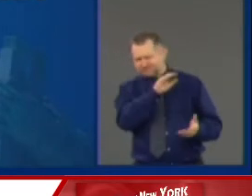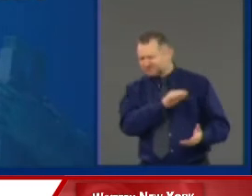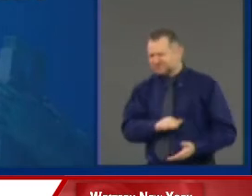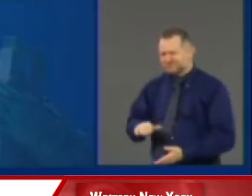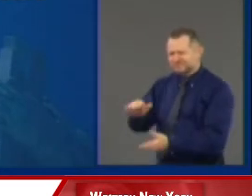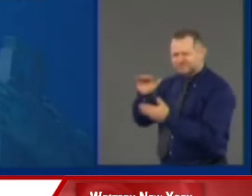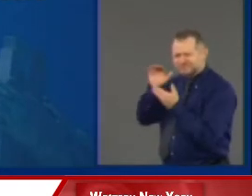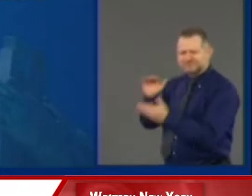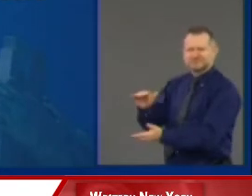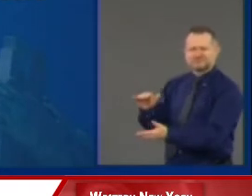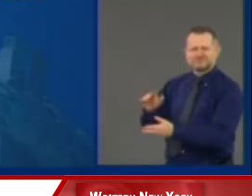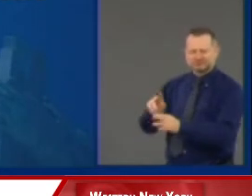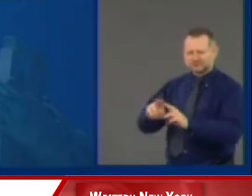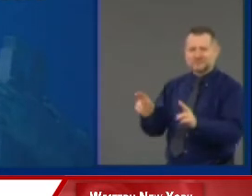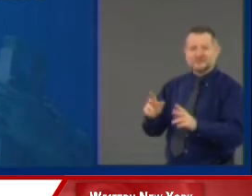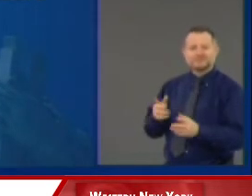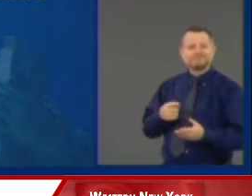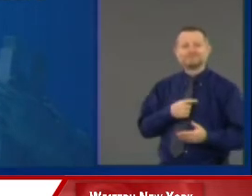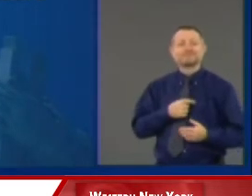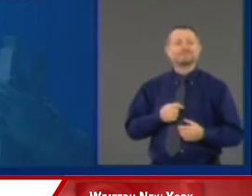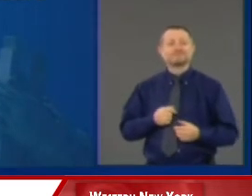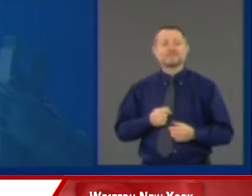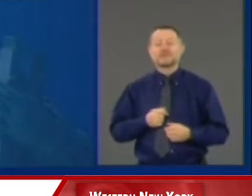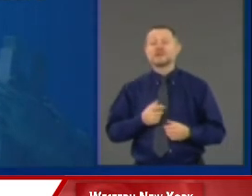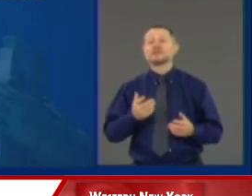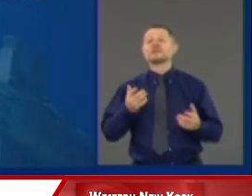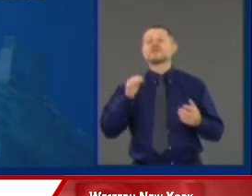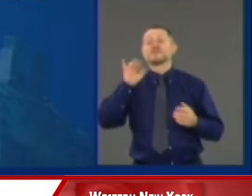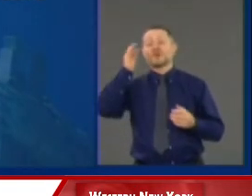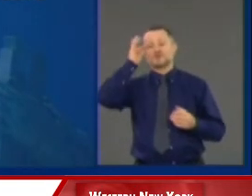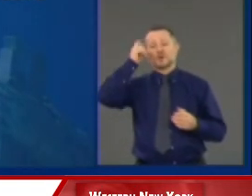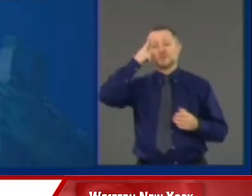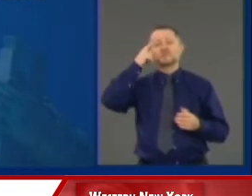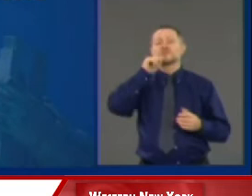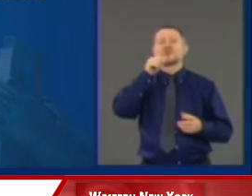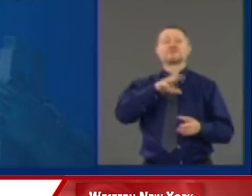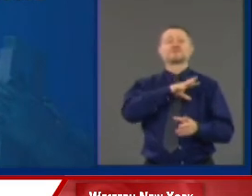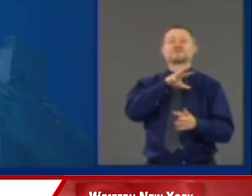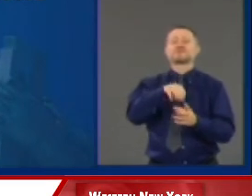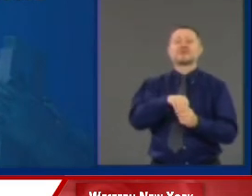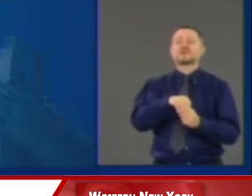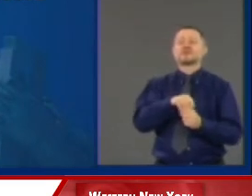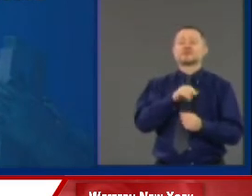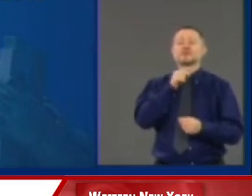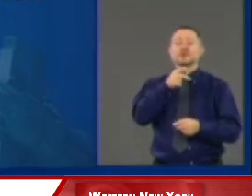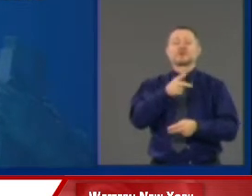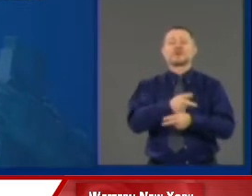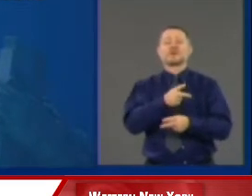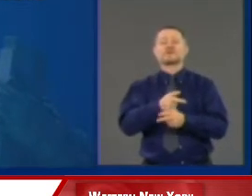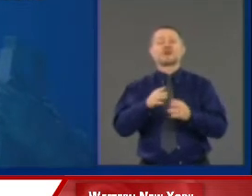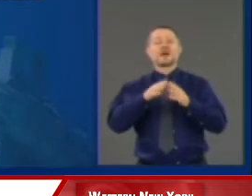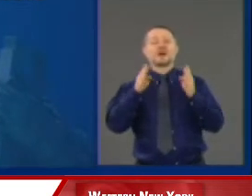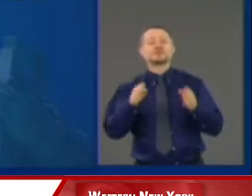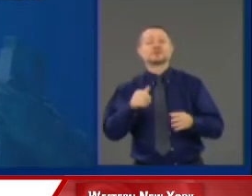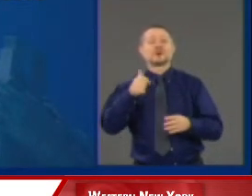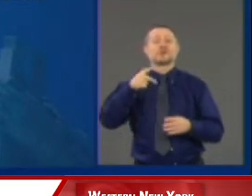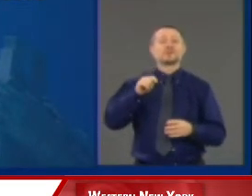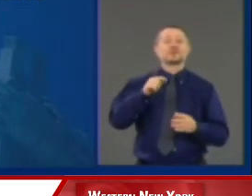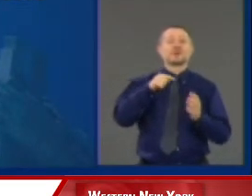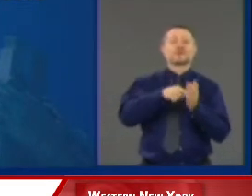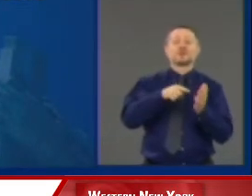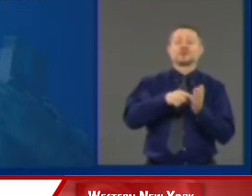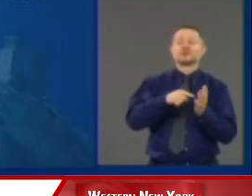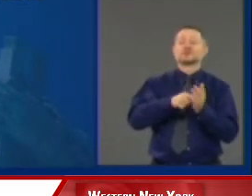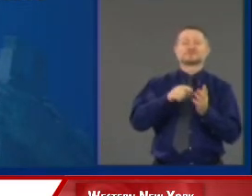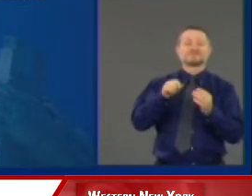The federal government went out of the housing business and never reentered it. We have a national affordable housing